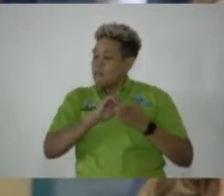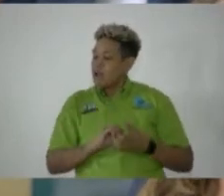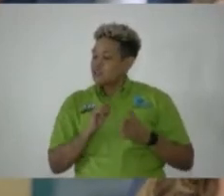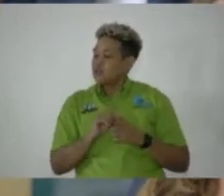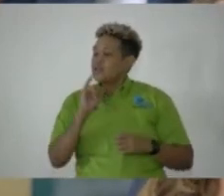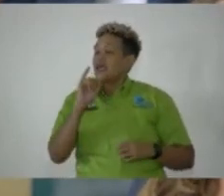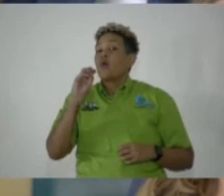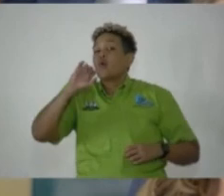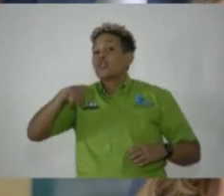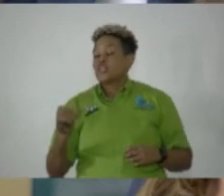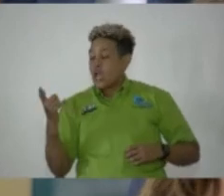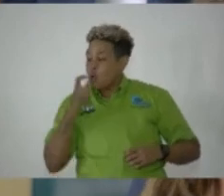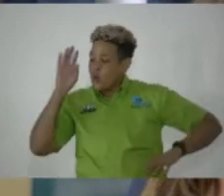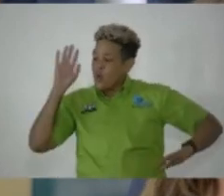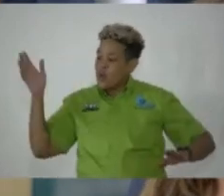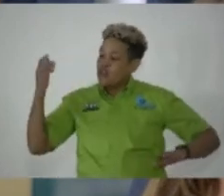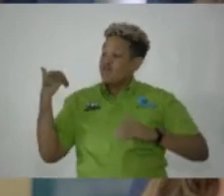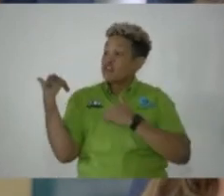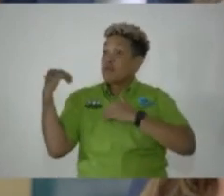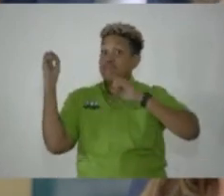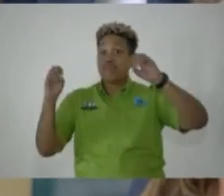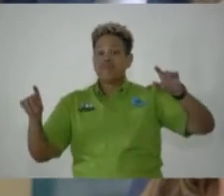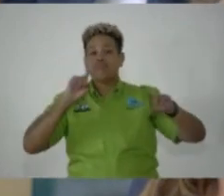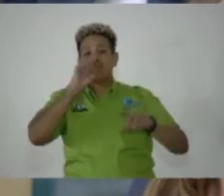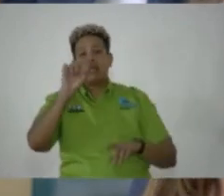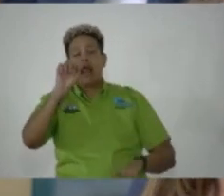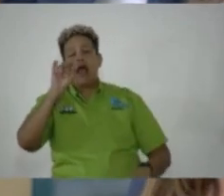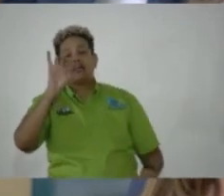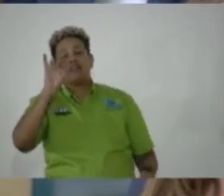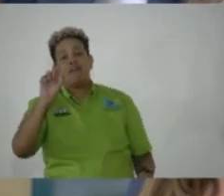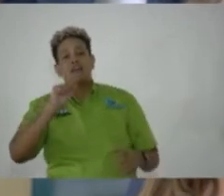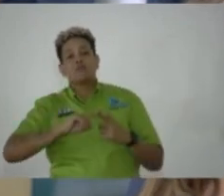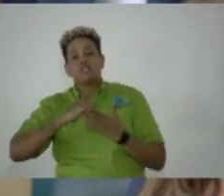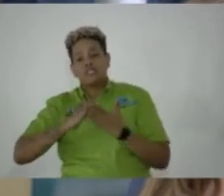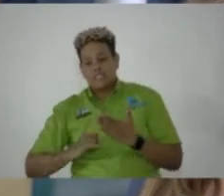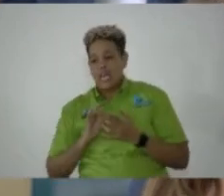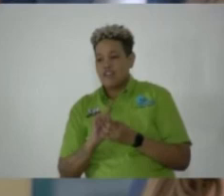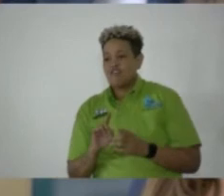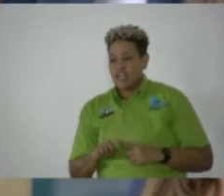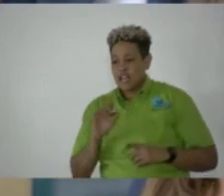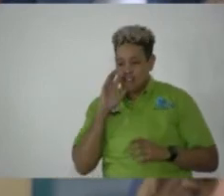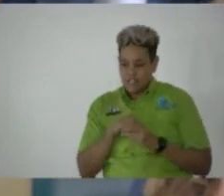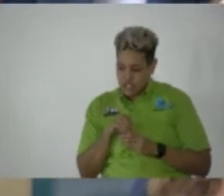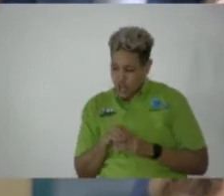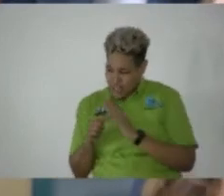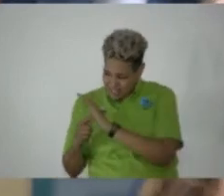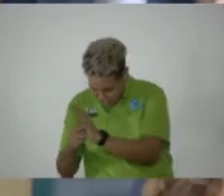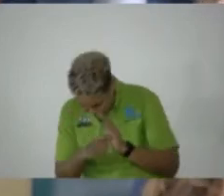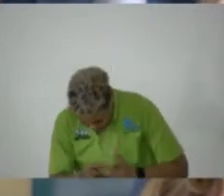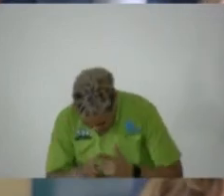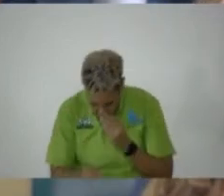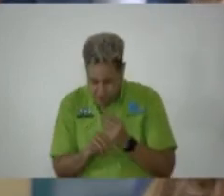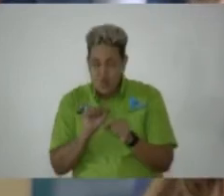the Institute of Jamaica, who will be responsible for the artifacts and the design of the internal display. But